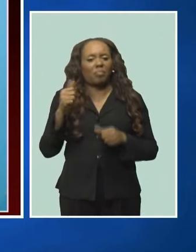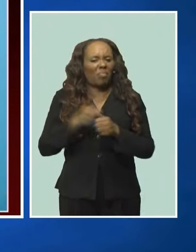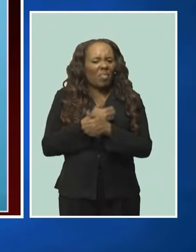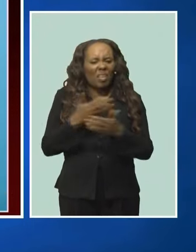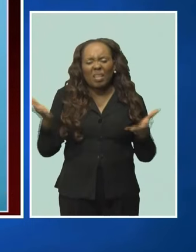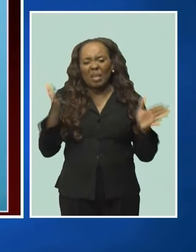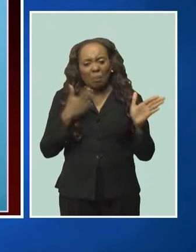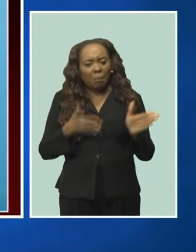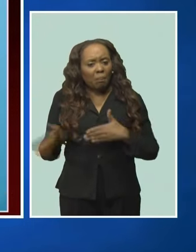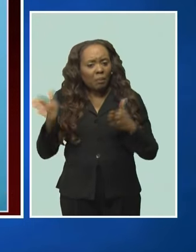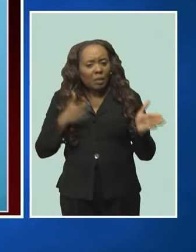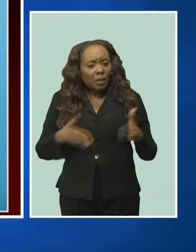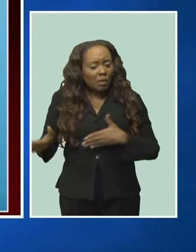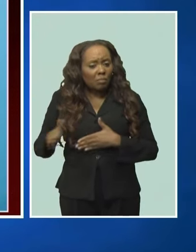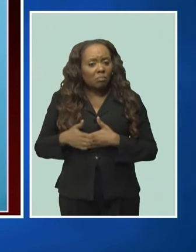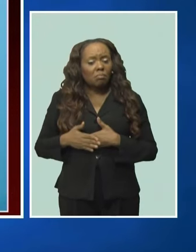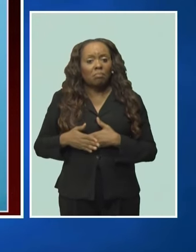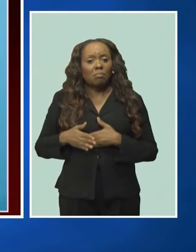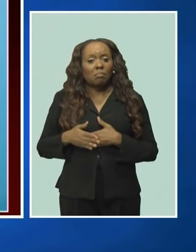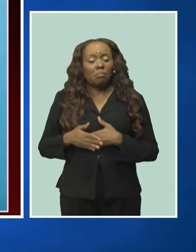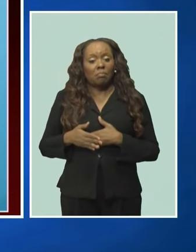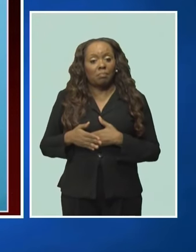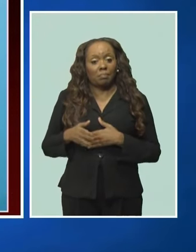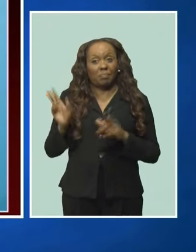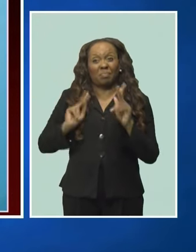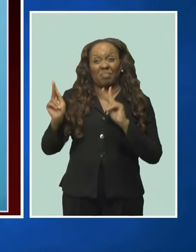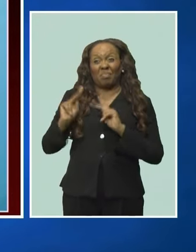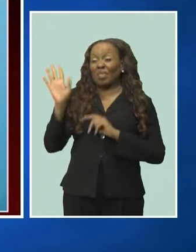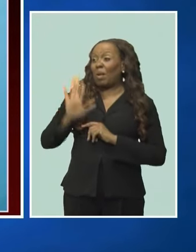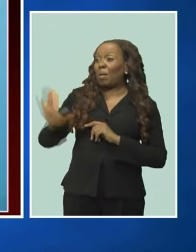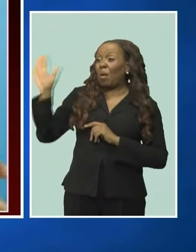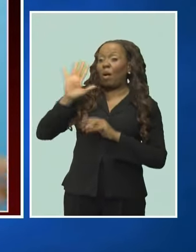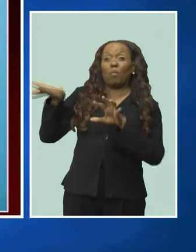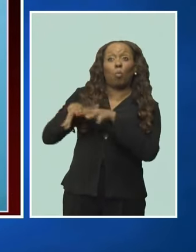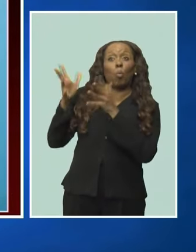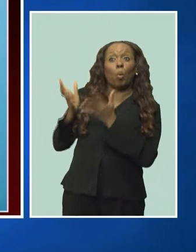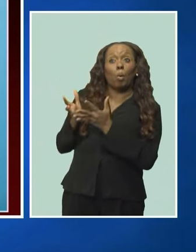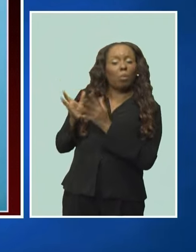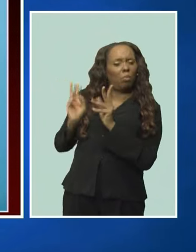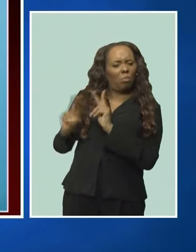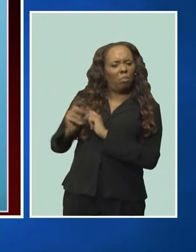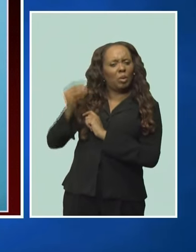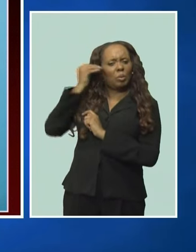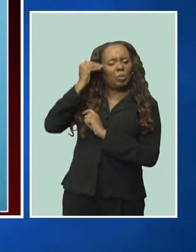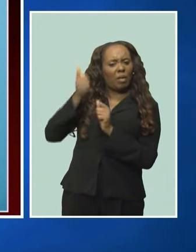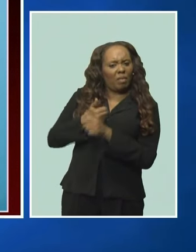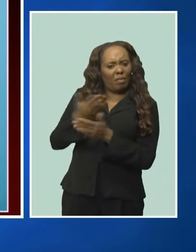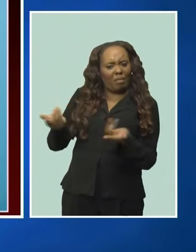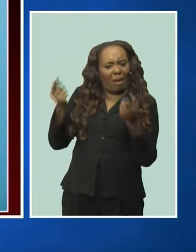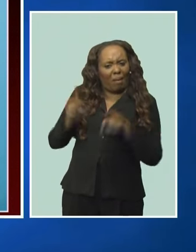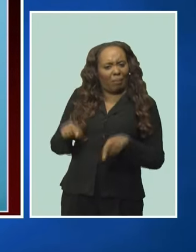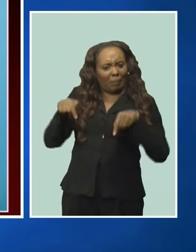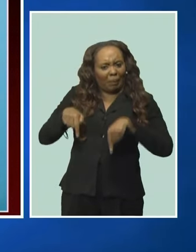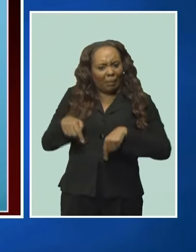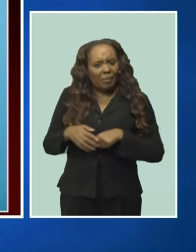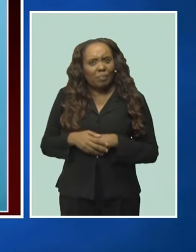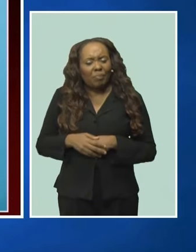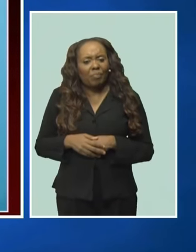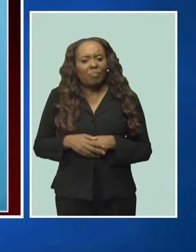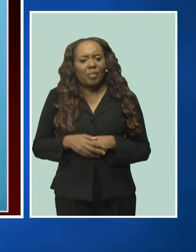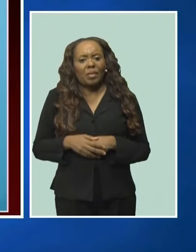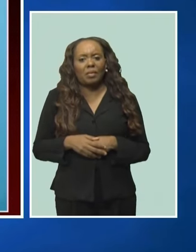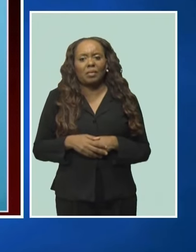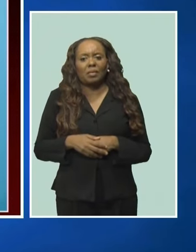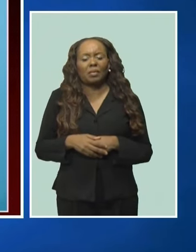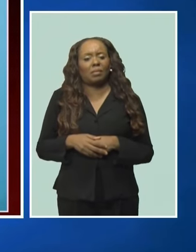overseas markets are working really hard to make sure that the diaspora from Barbados are aware of what's going on in Barbados and then work with various